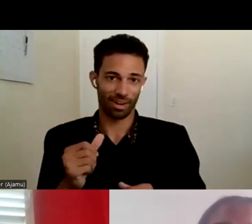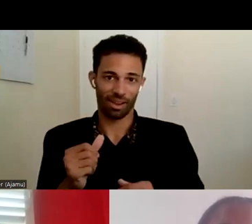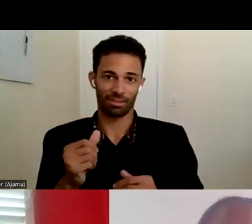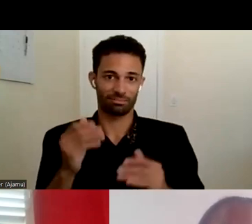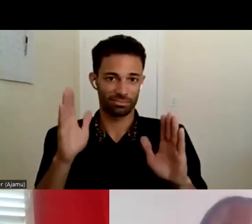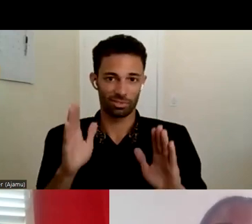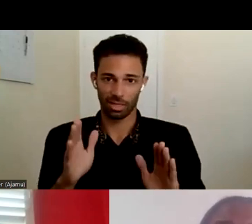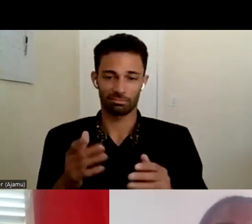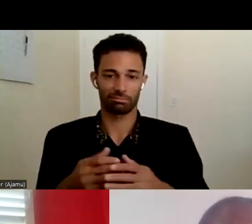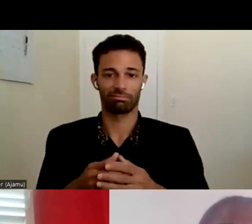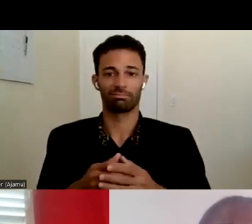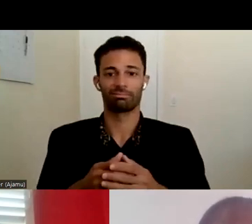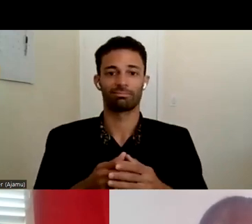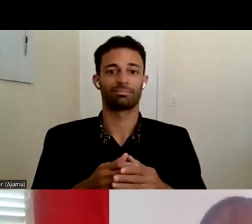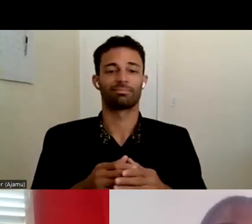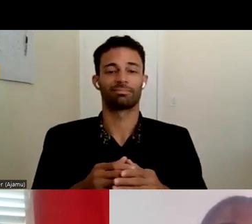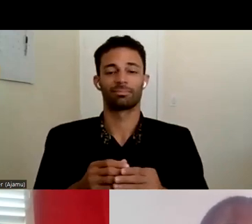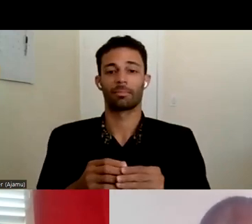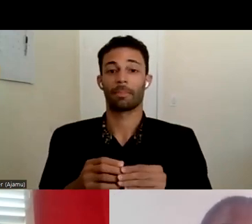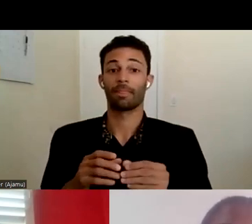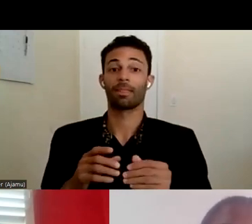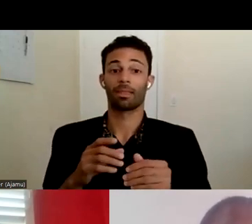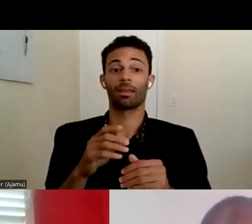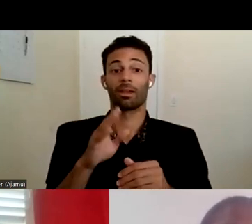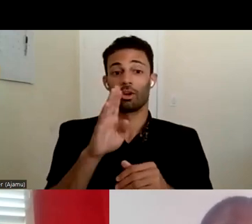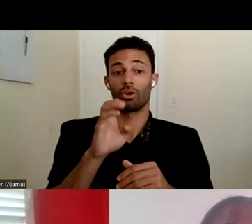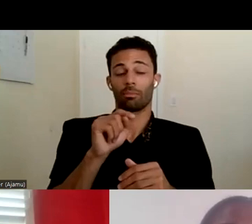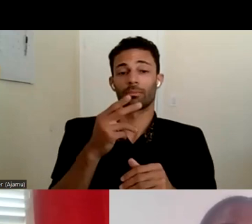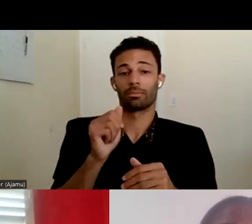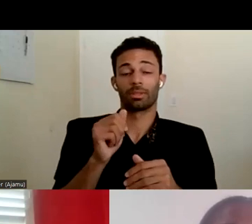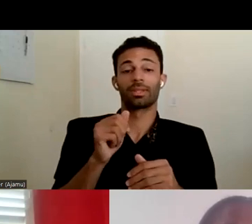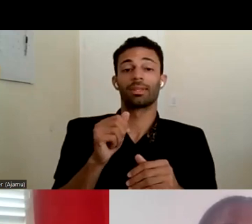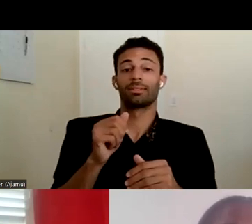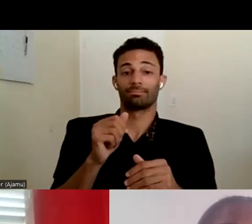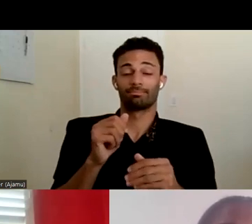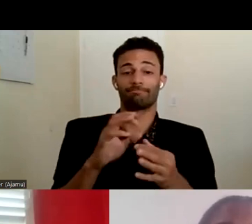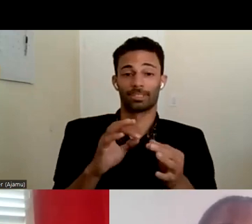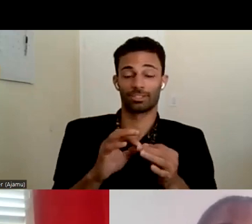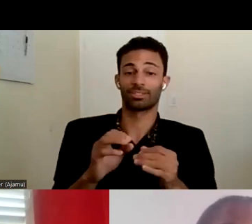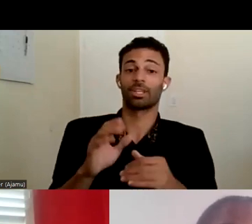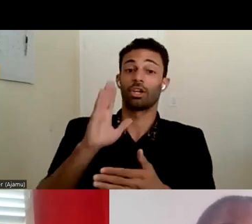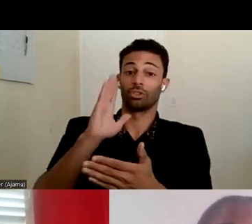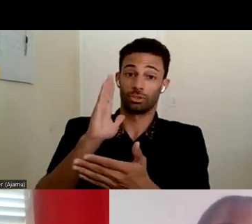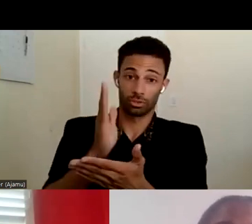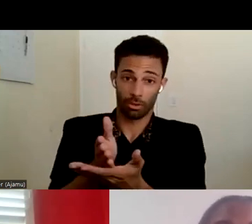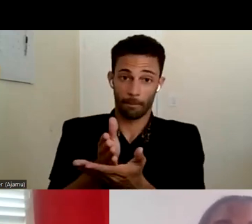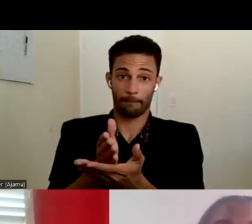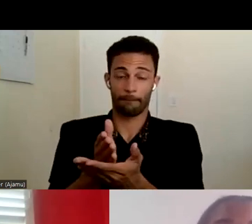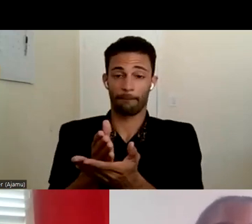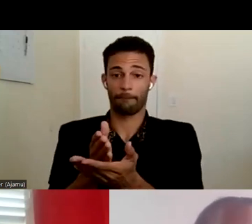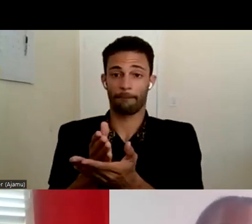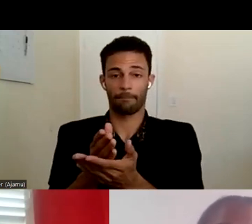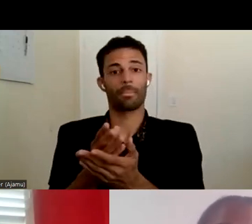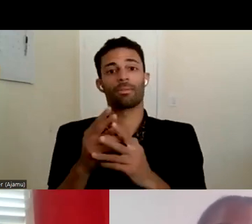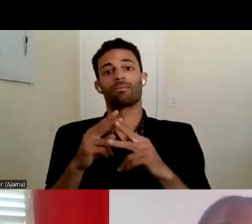mentioned really stopping that as you know as quickly as possible is really of a great importance because it's